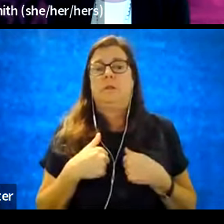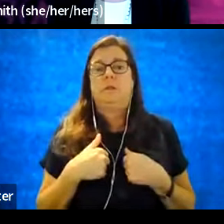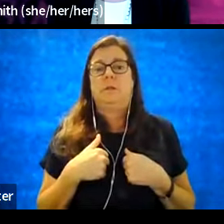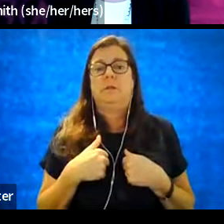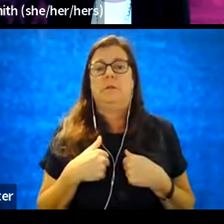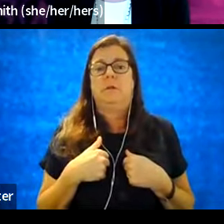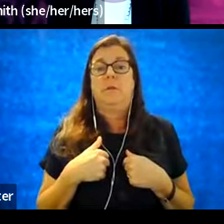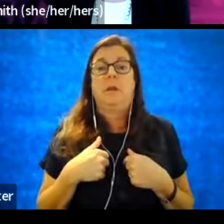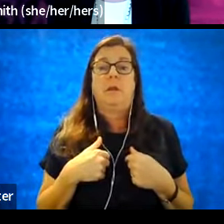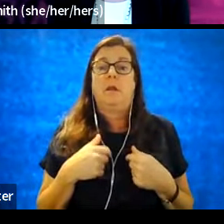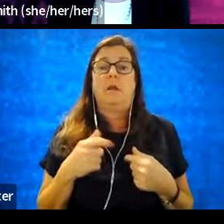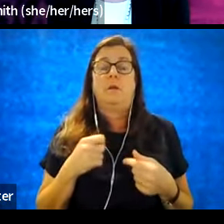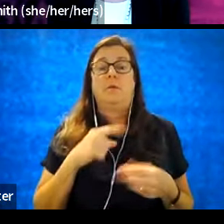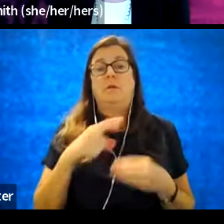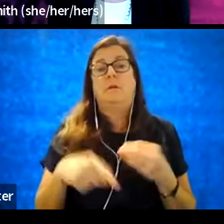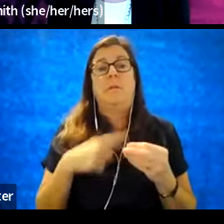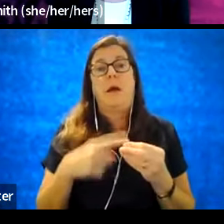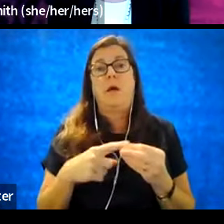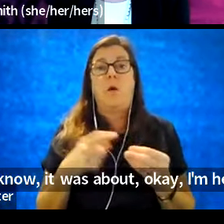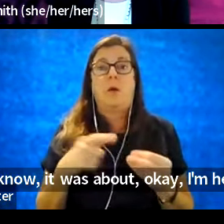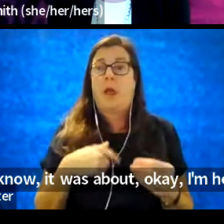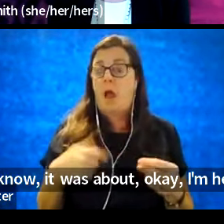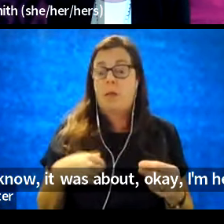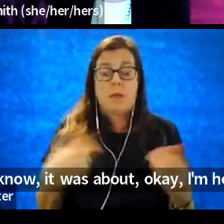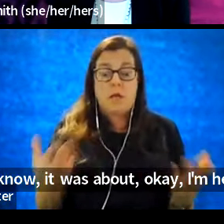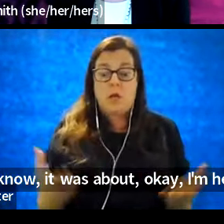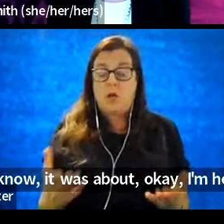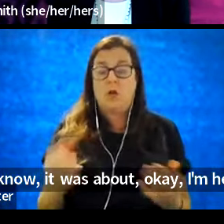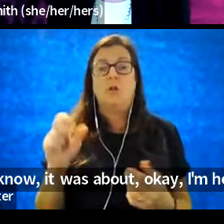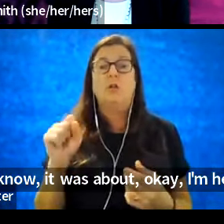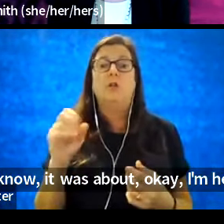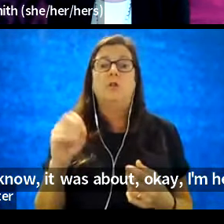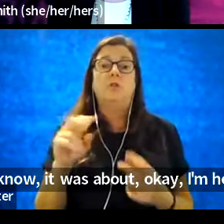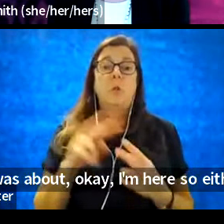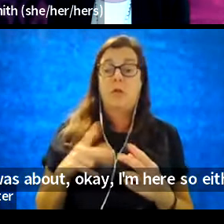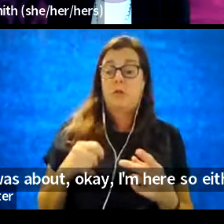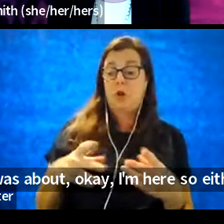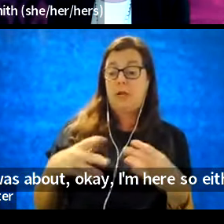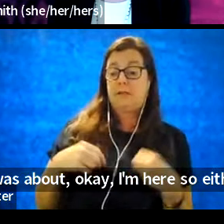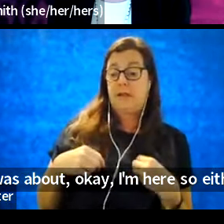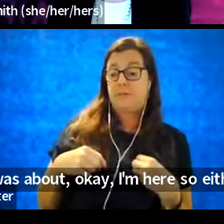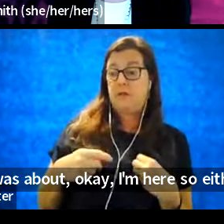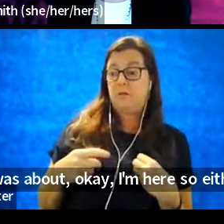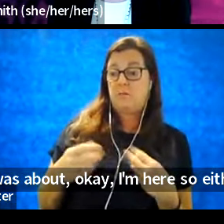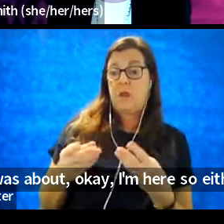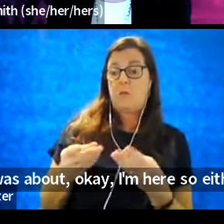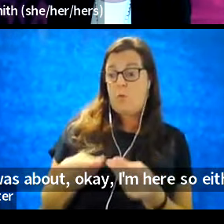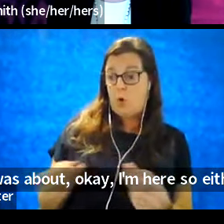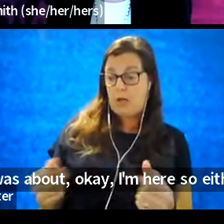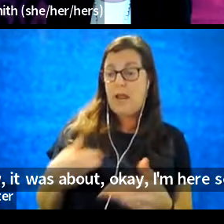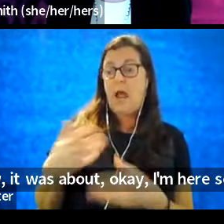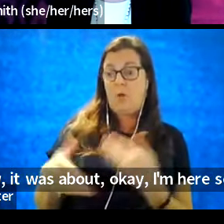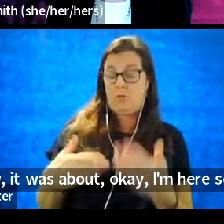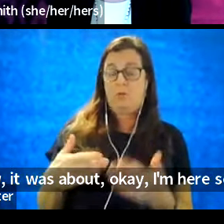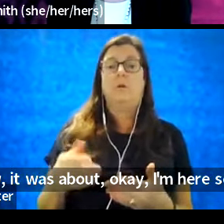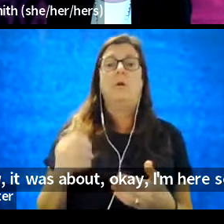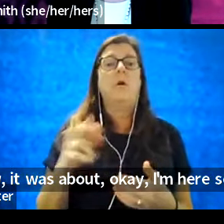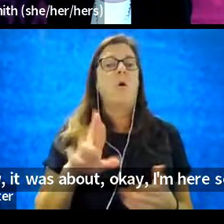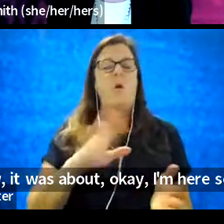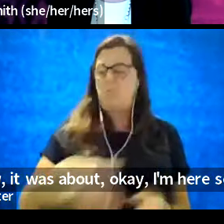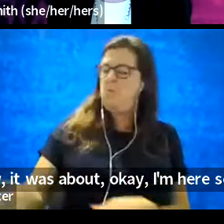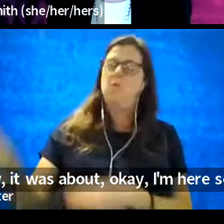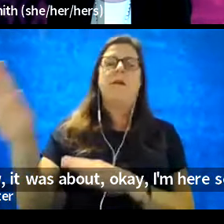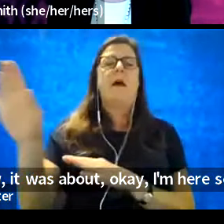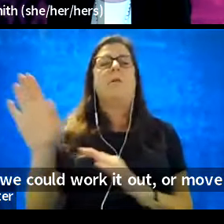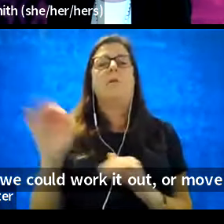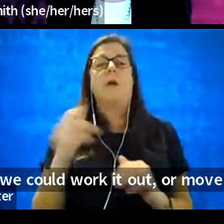You know, it was about, okay, I'm here. So either accept it so we can work it out or move out of the